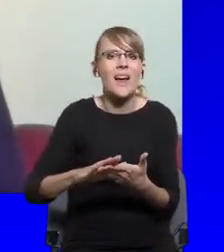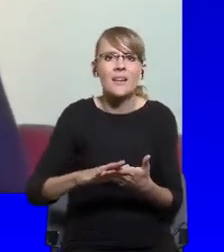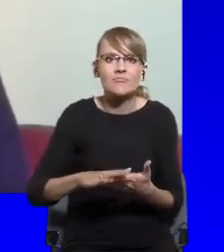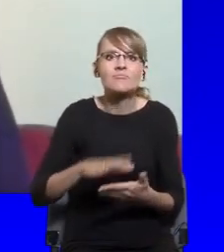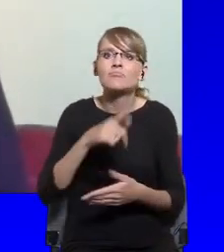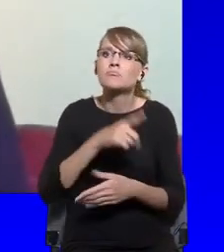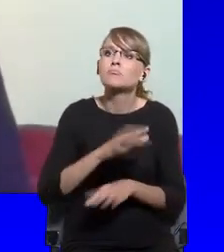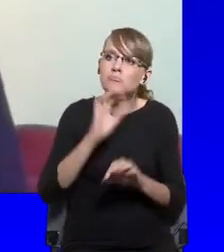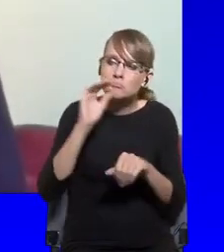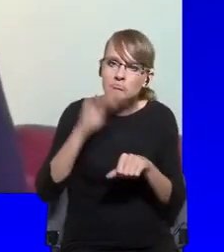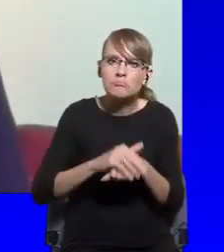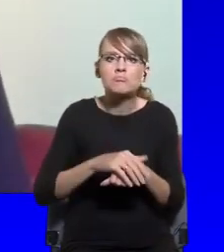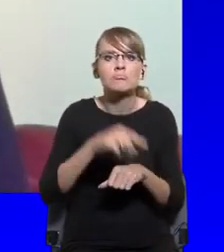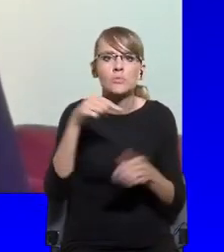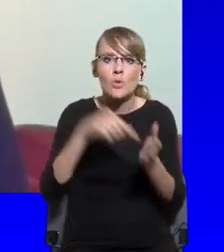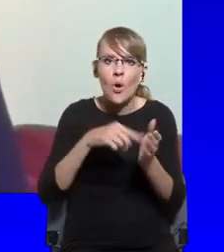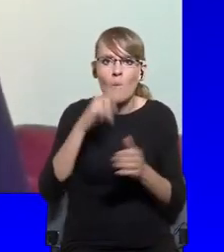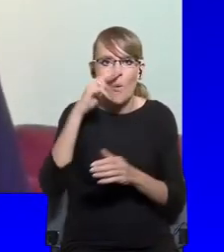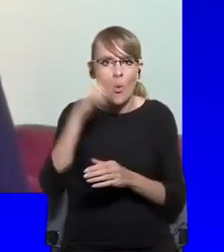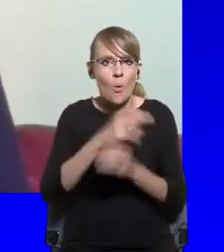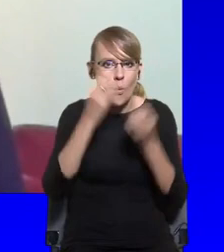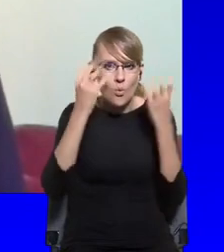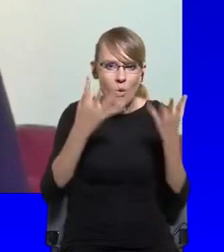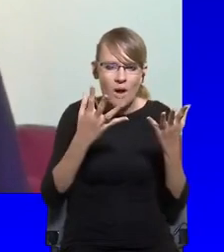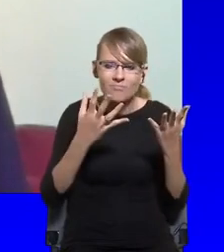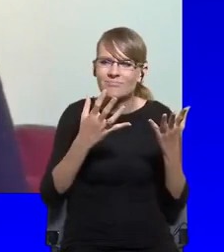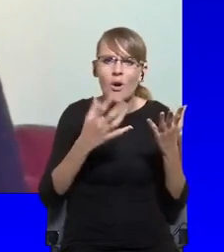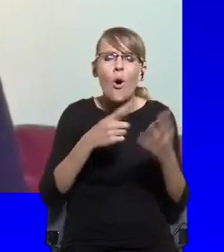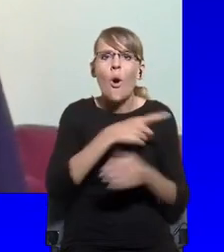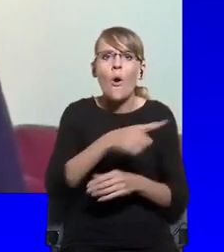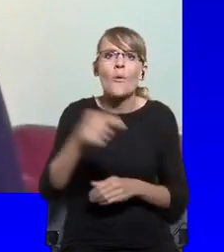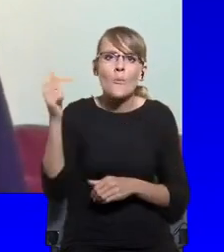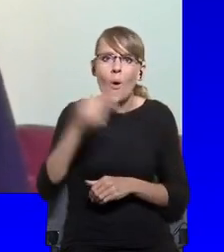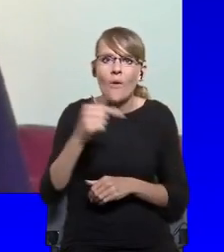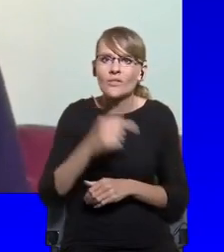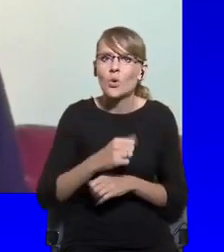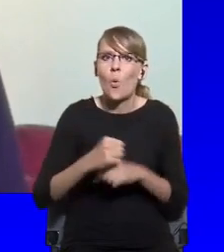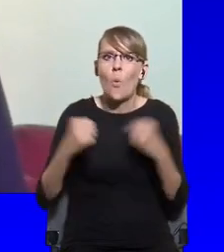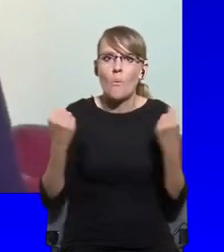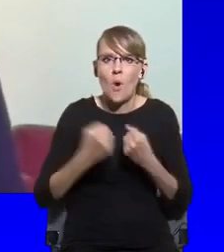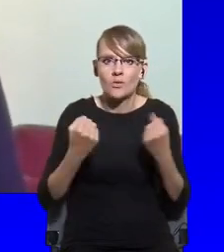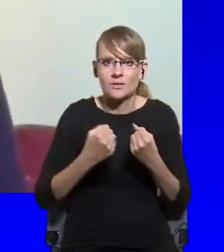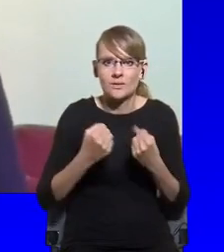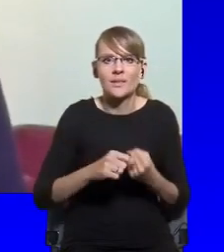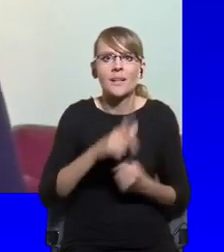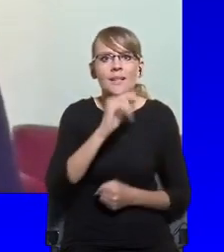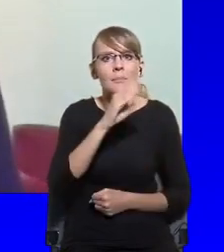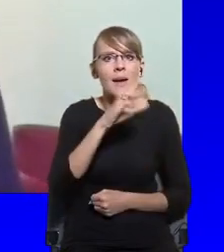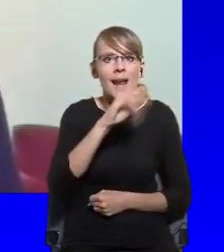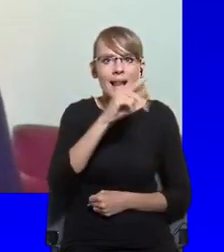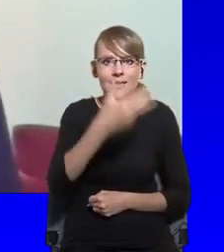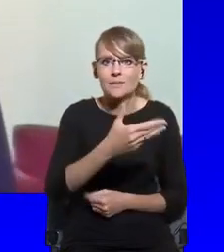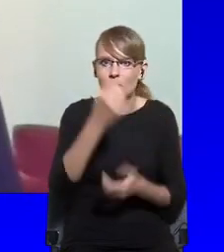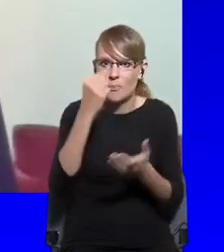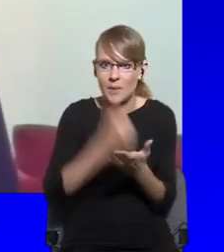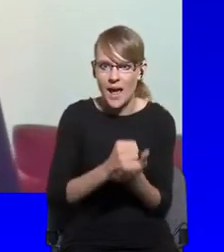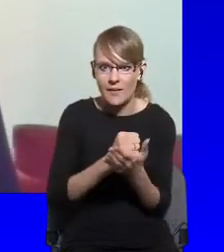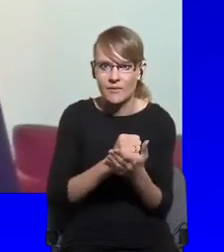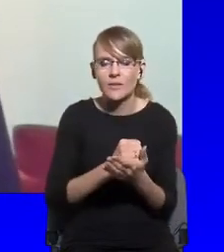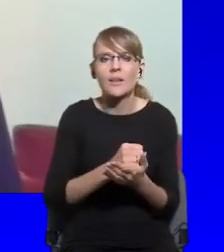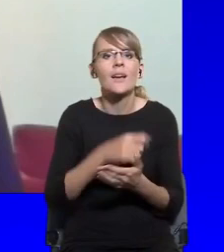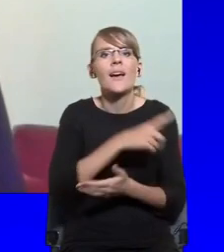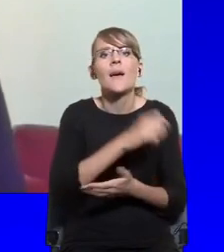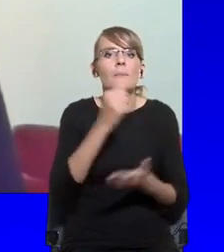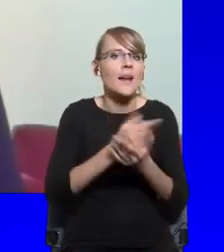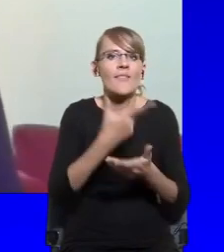narrative, should reassert the liberalism of rights and insist that rights are not a privilege, are not a luxury